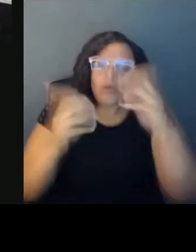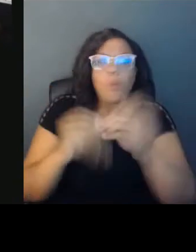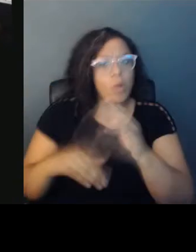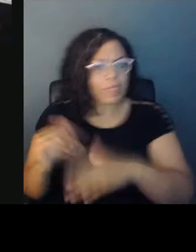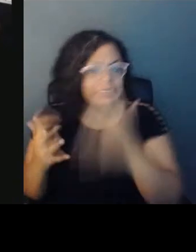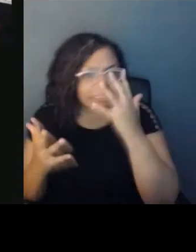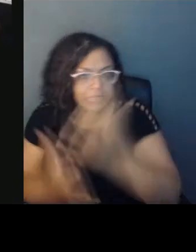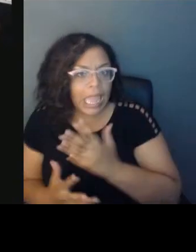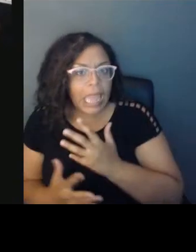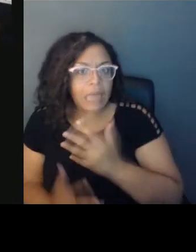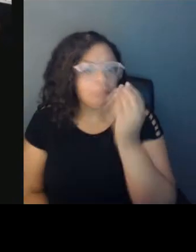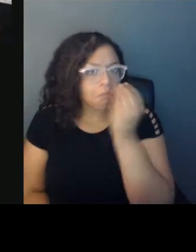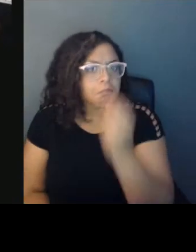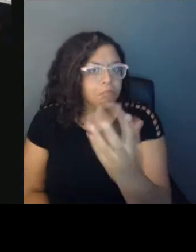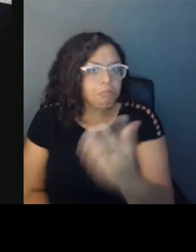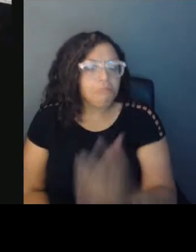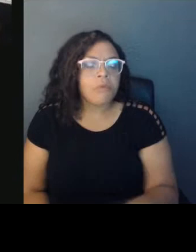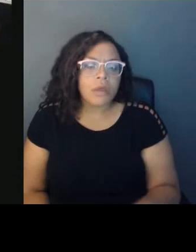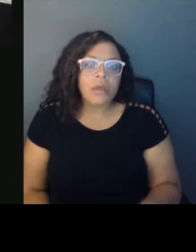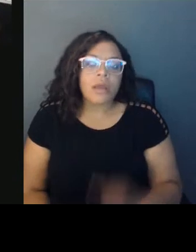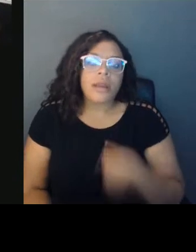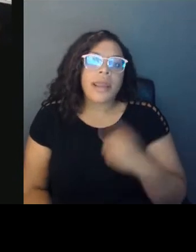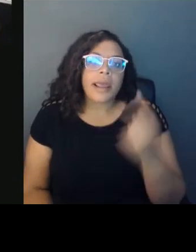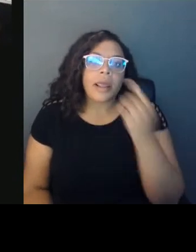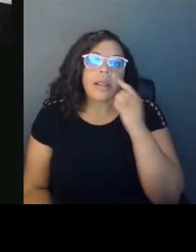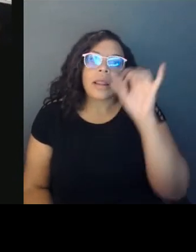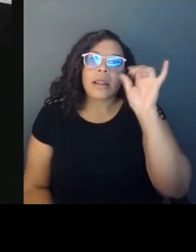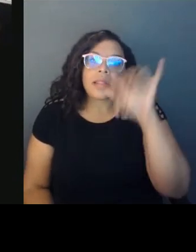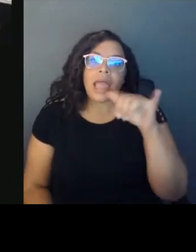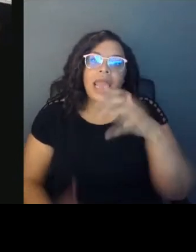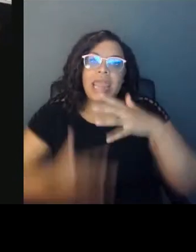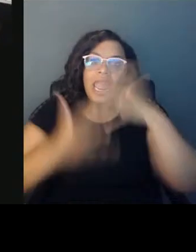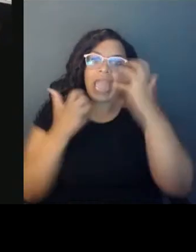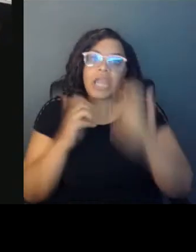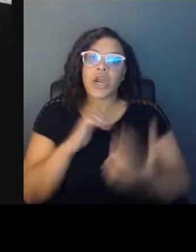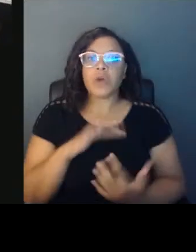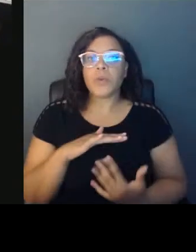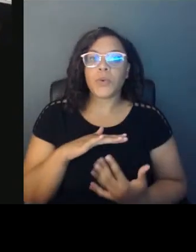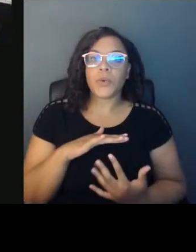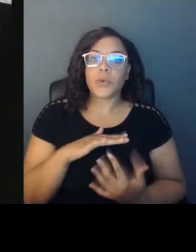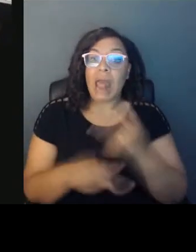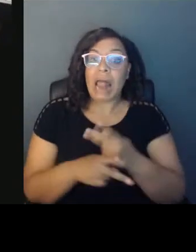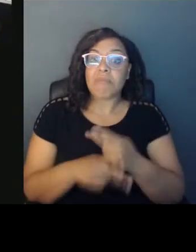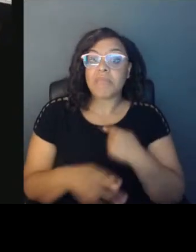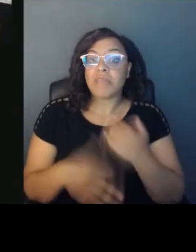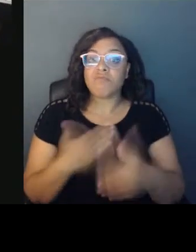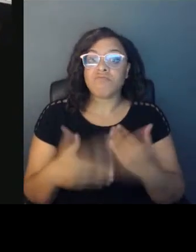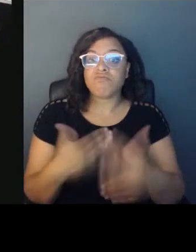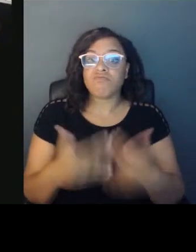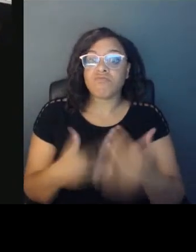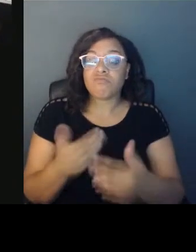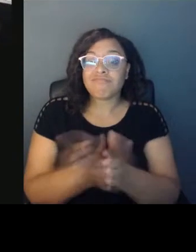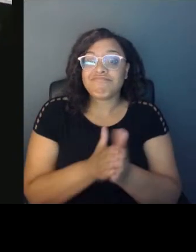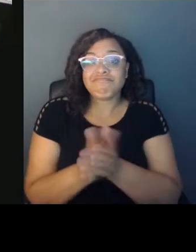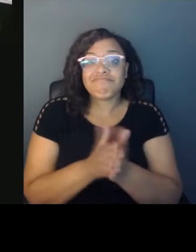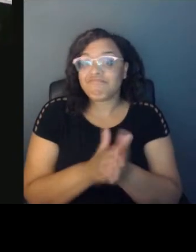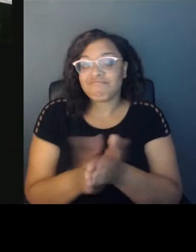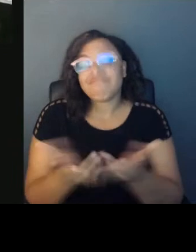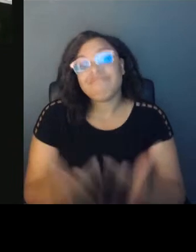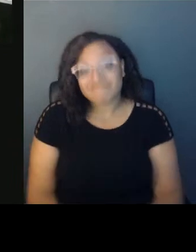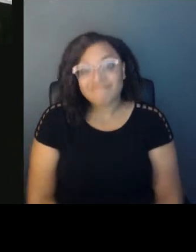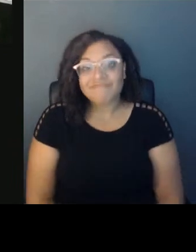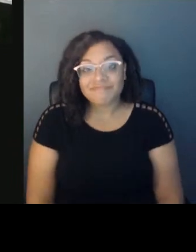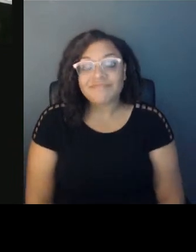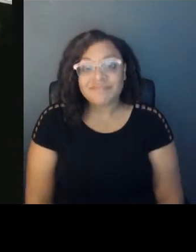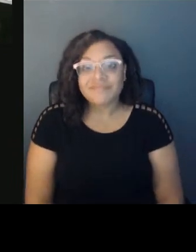And I think that helps in a lot of ways, me to kind of keep on pushing forward. How did you come to